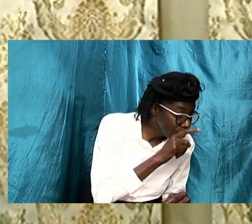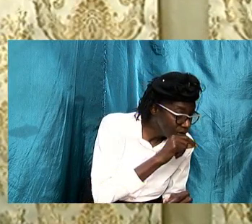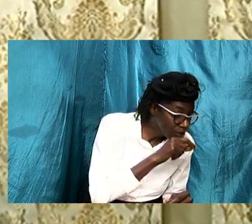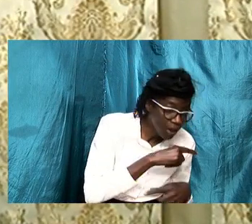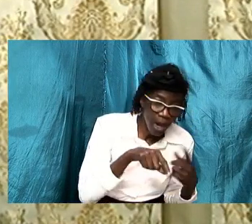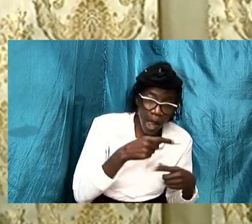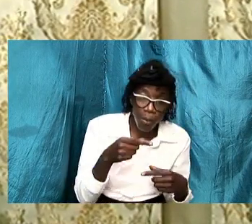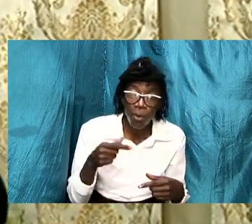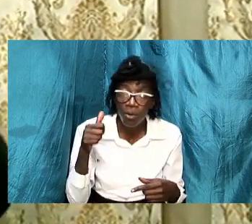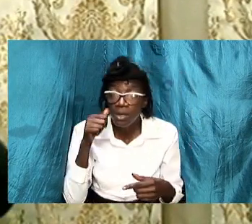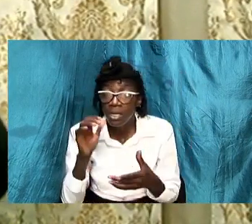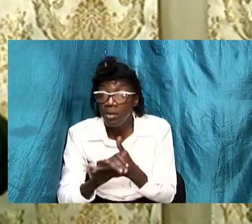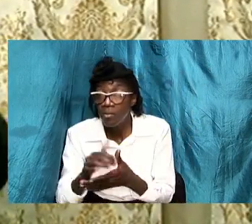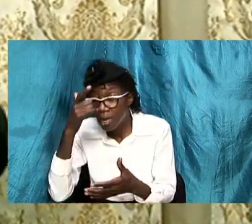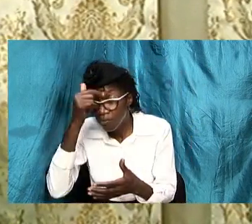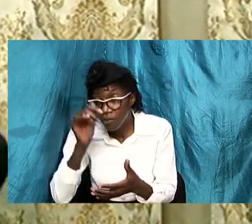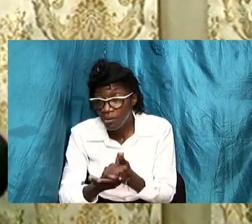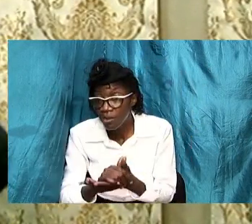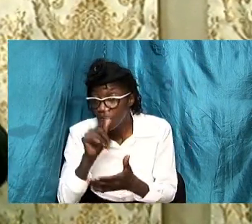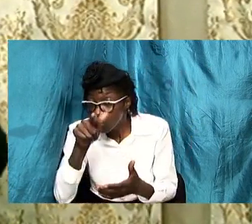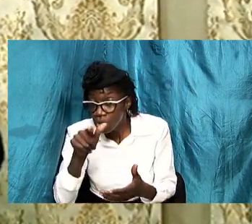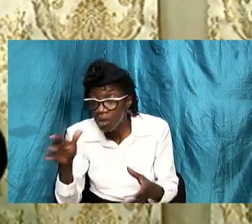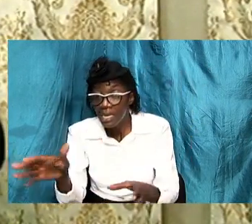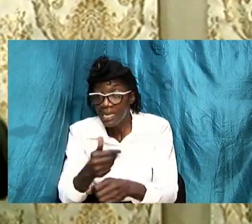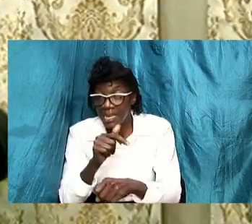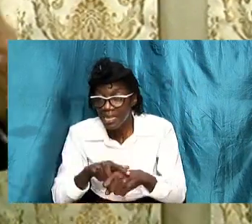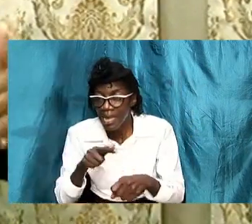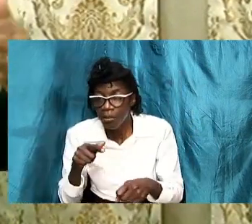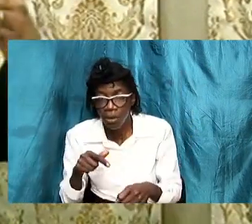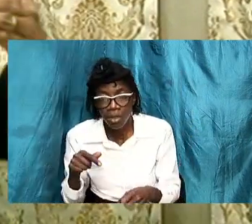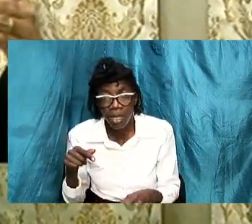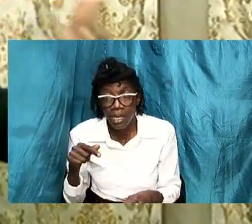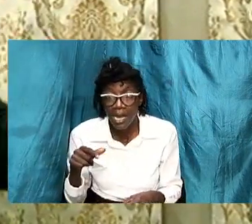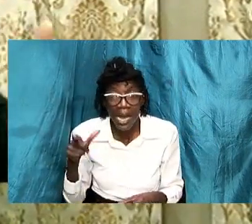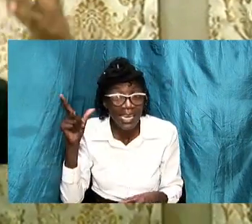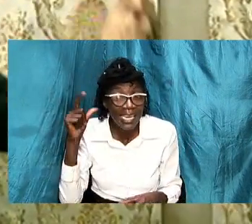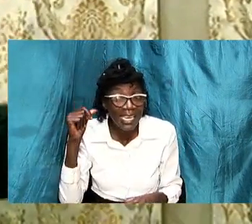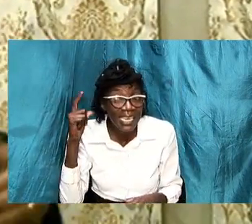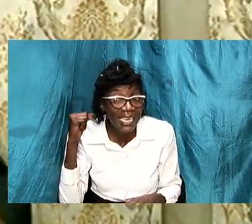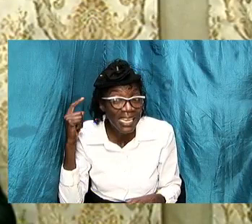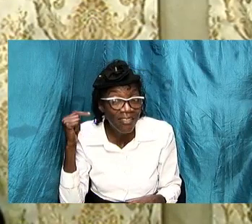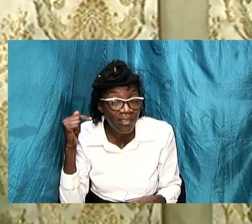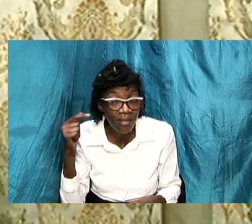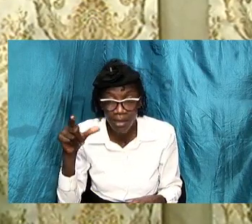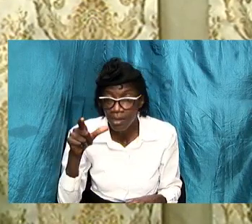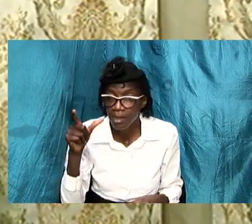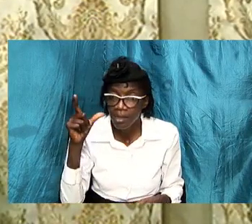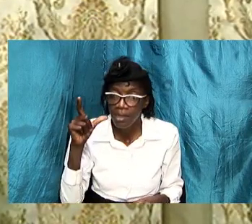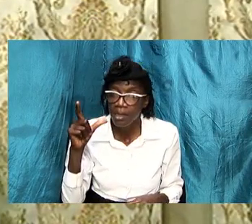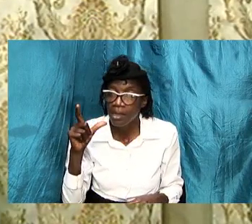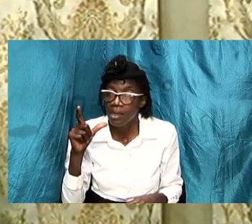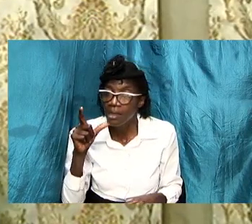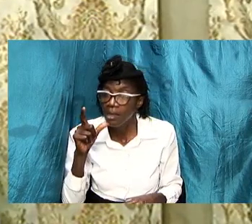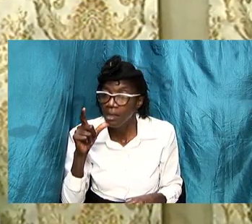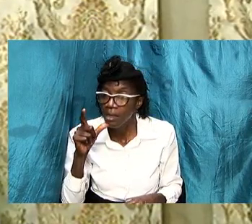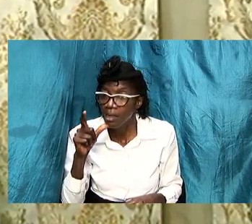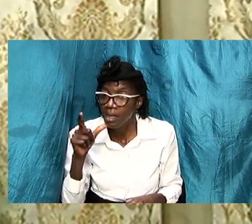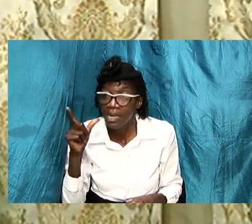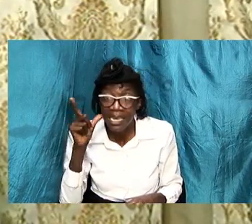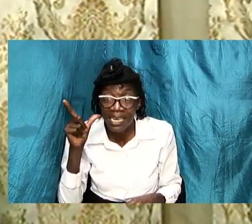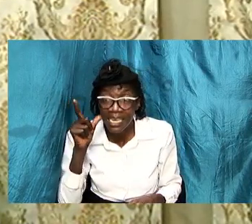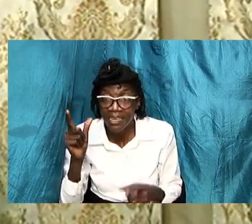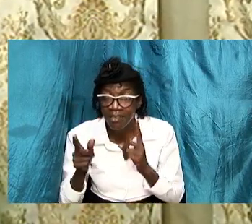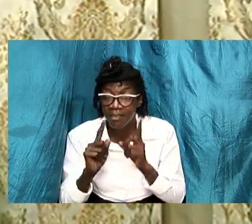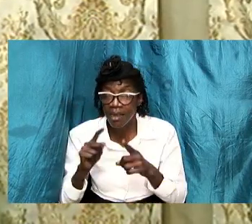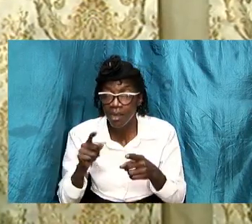time out and wonder and you hear you listen to how ladies in general talk about their husbands are men and if you're not careful you